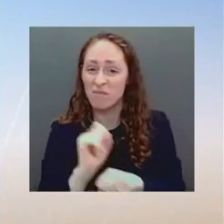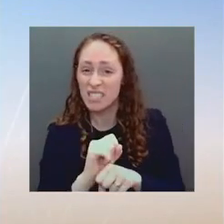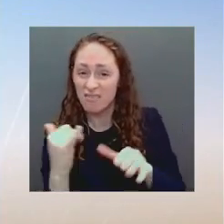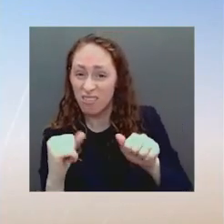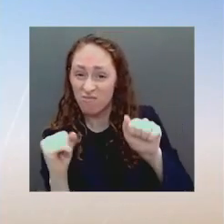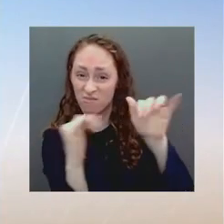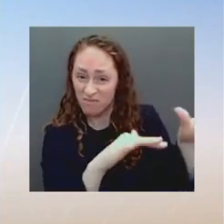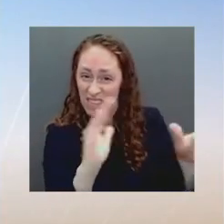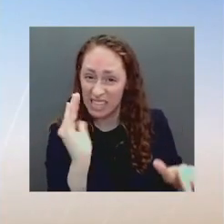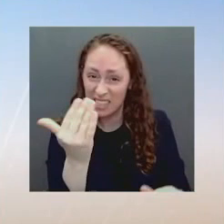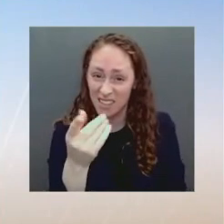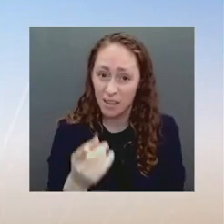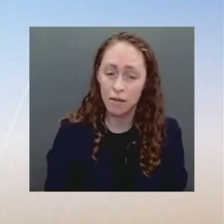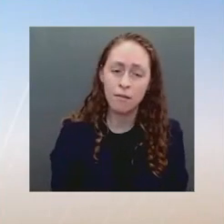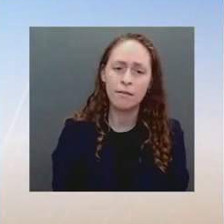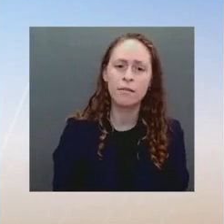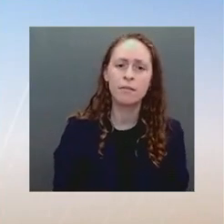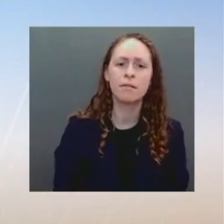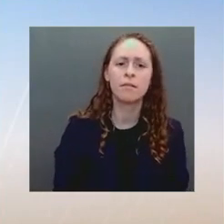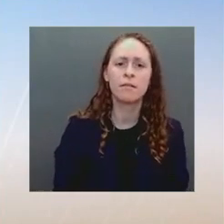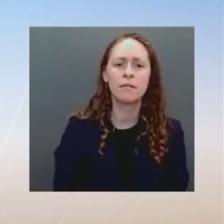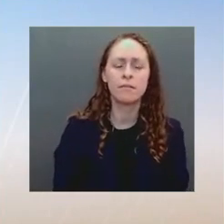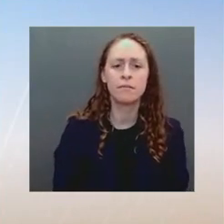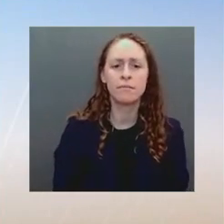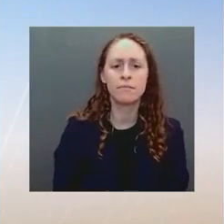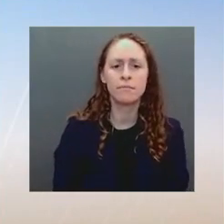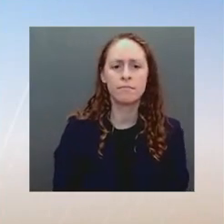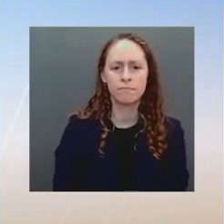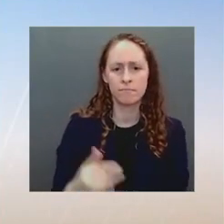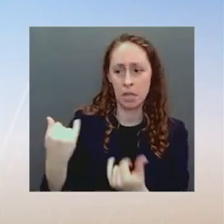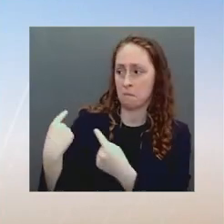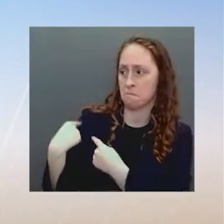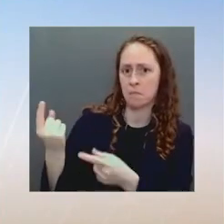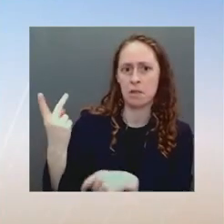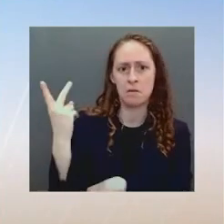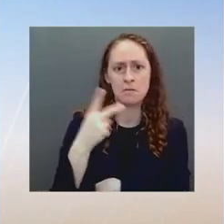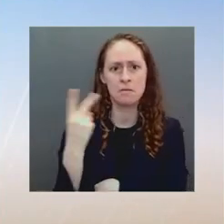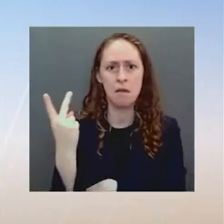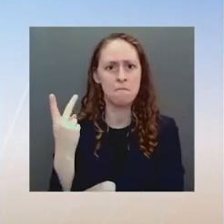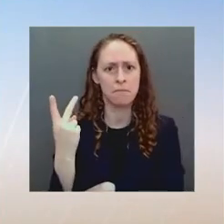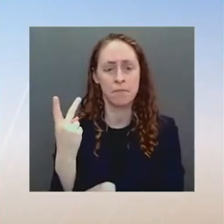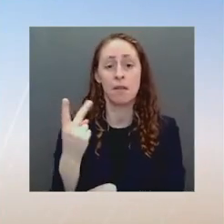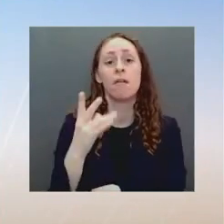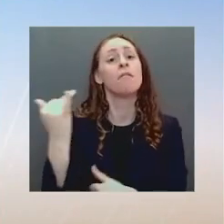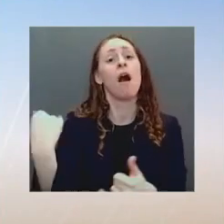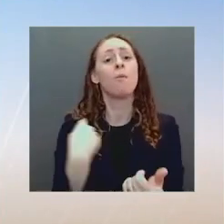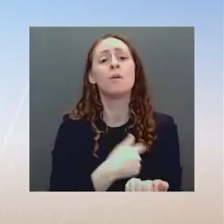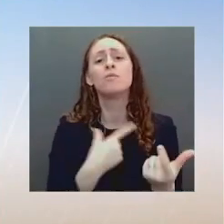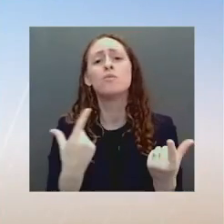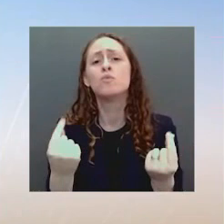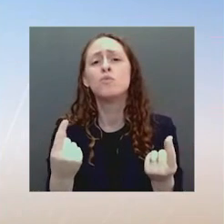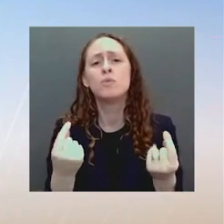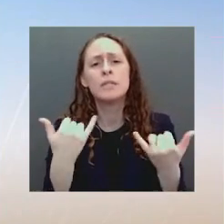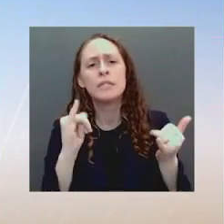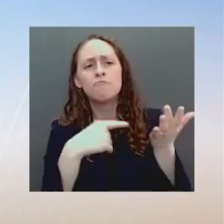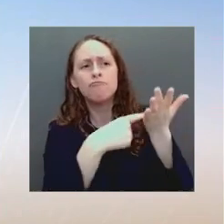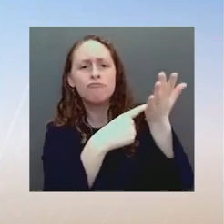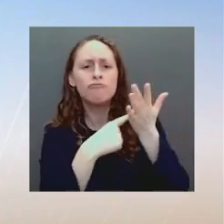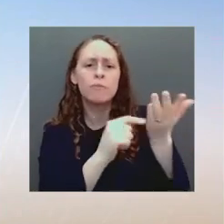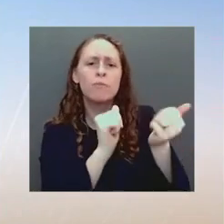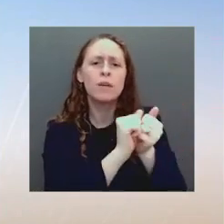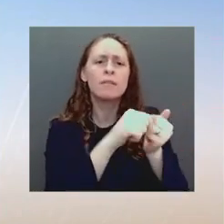community coming against her on this because she said it was man, let's see, man's inhumane